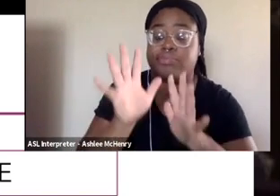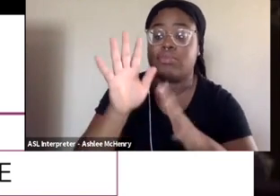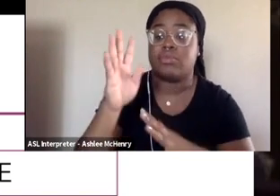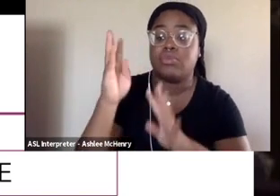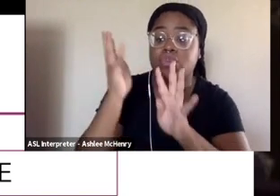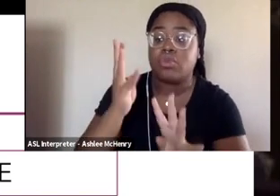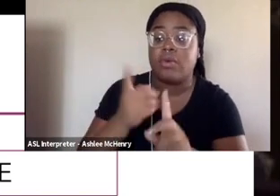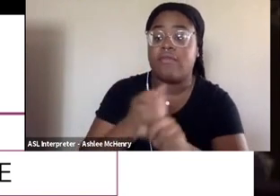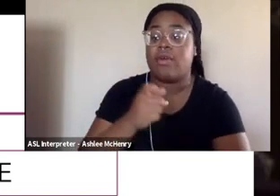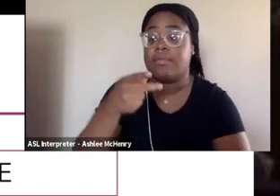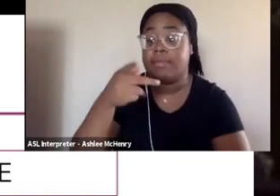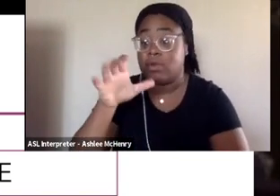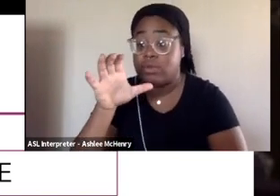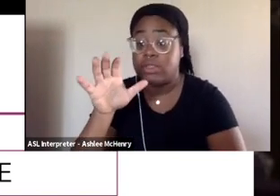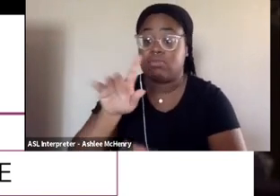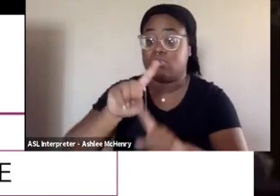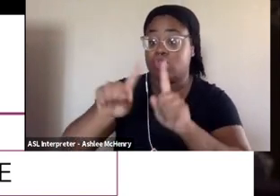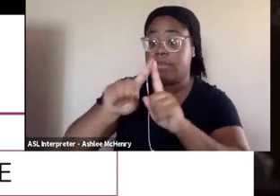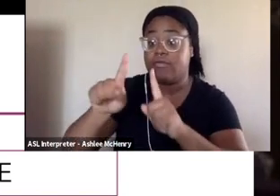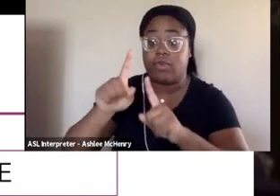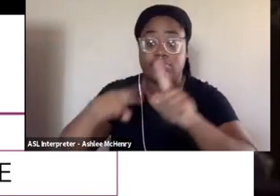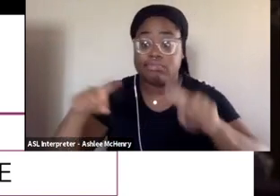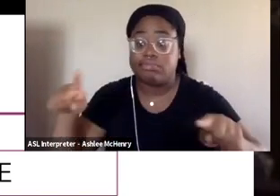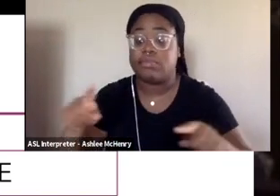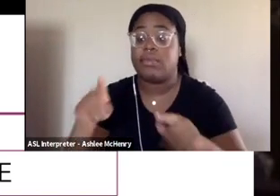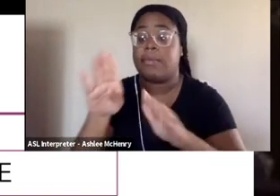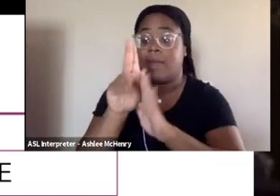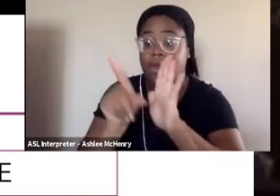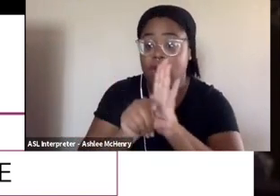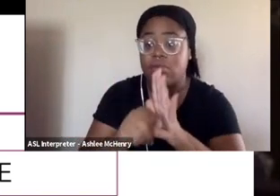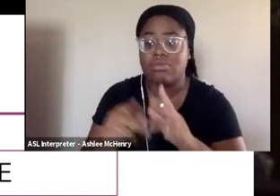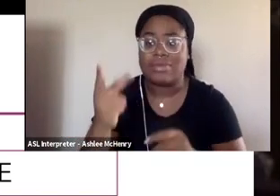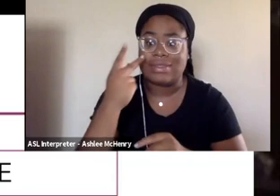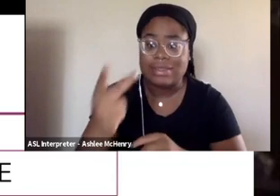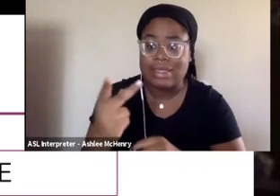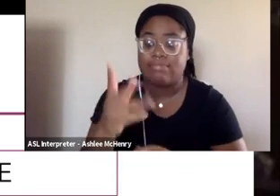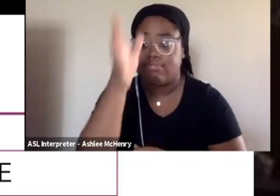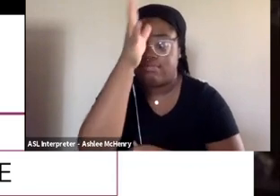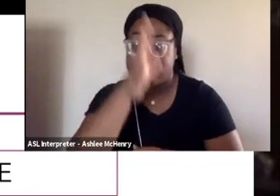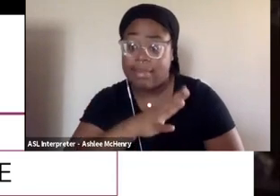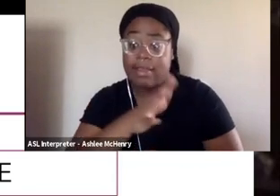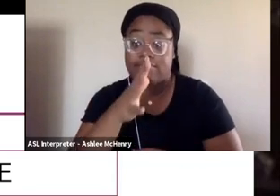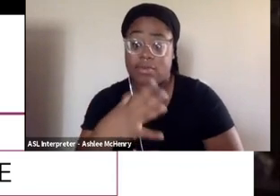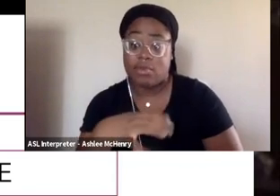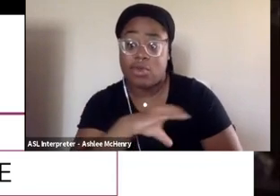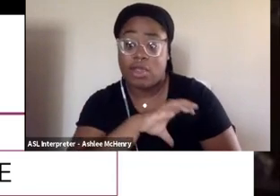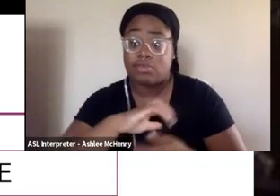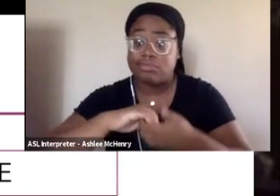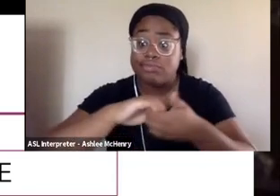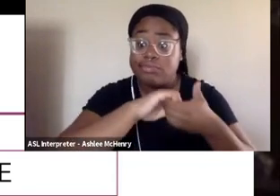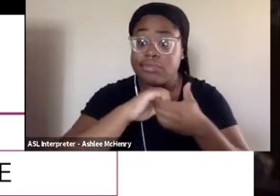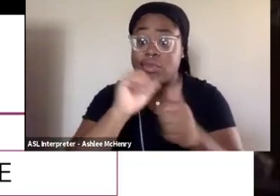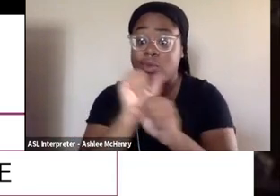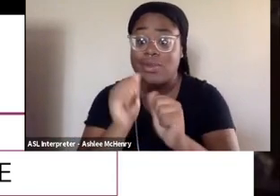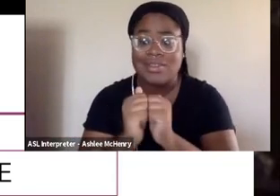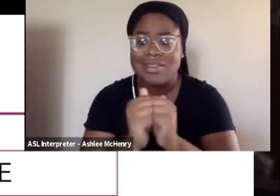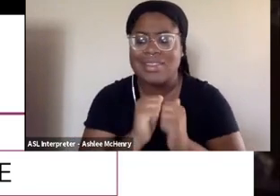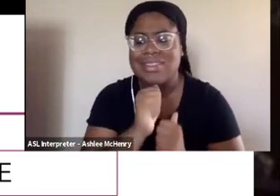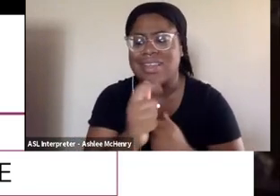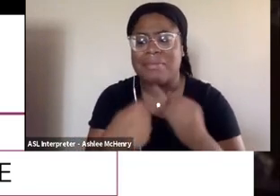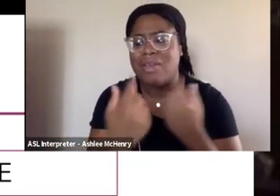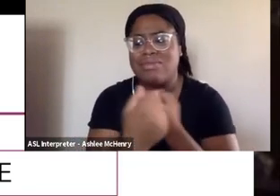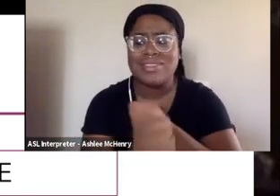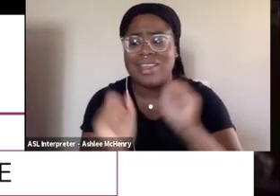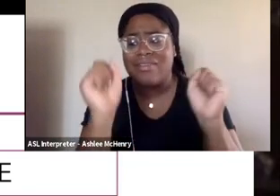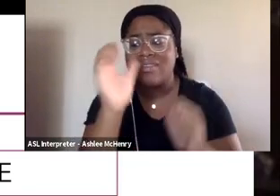backgrounds. We also need to show male and female characters working together right it's not just about saving the female character